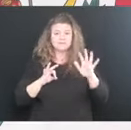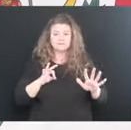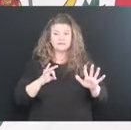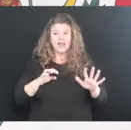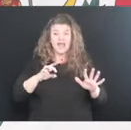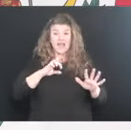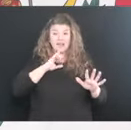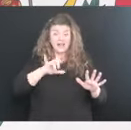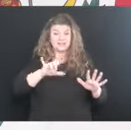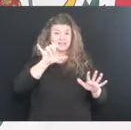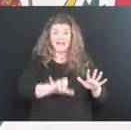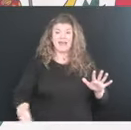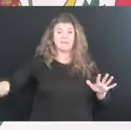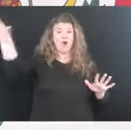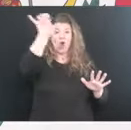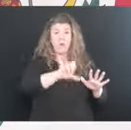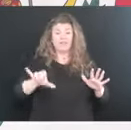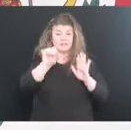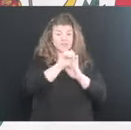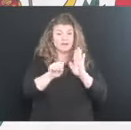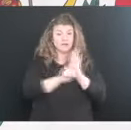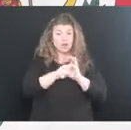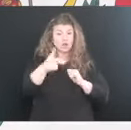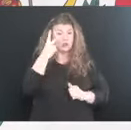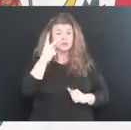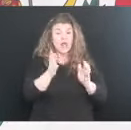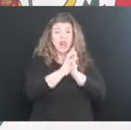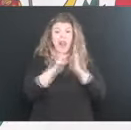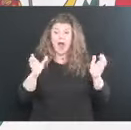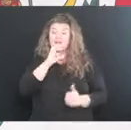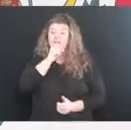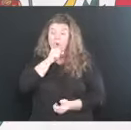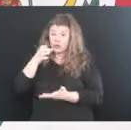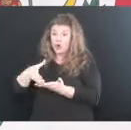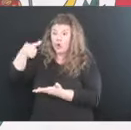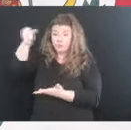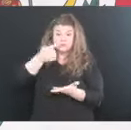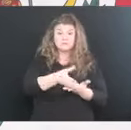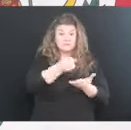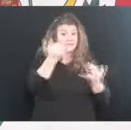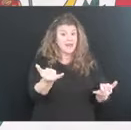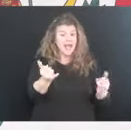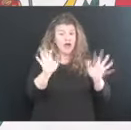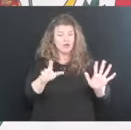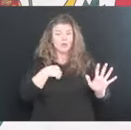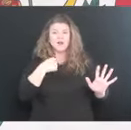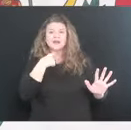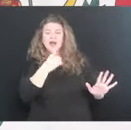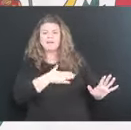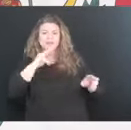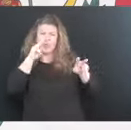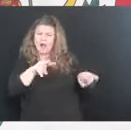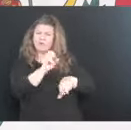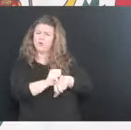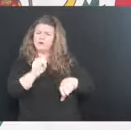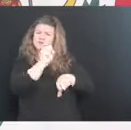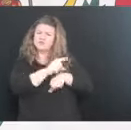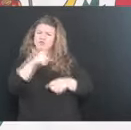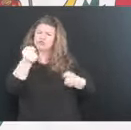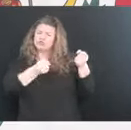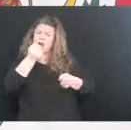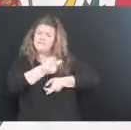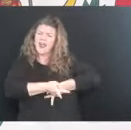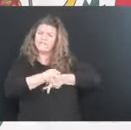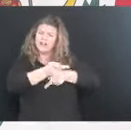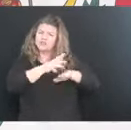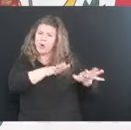all over the place. You see a lot of orange cones out there. And we absolutely tell you, please watch our workers, please slow